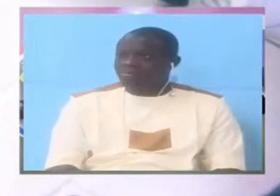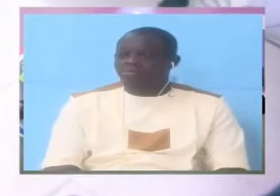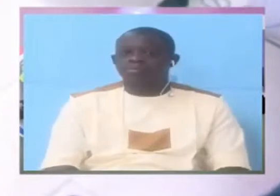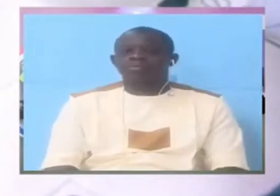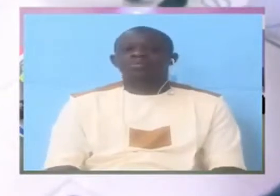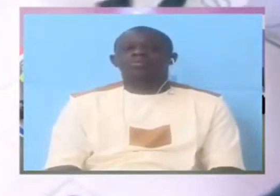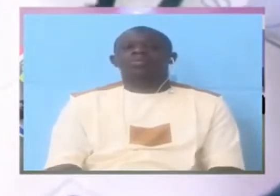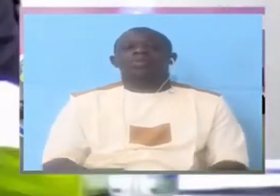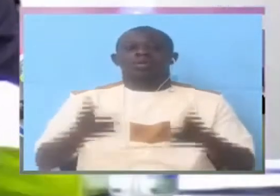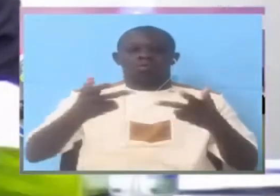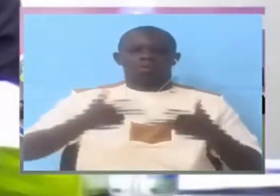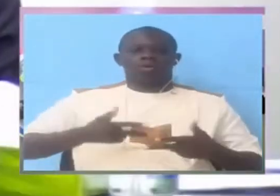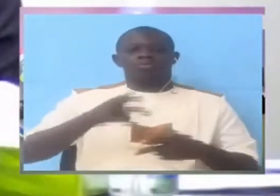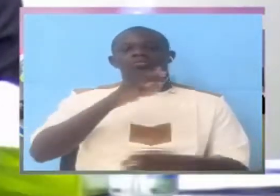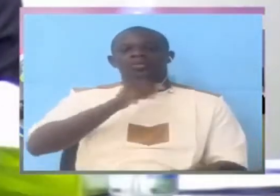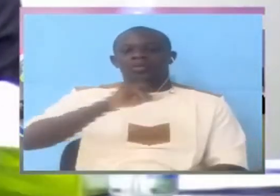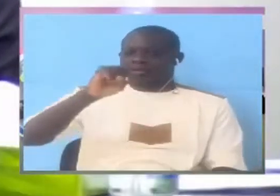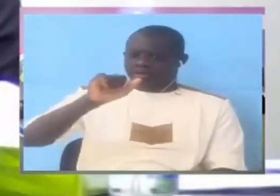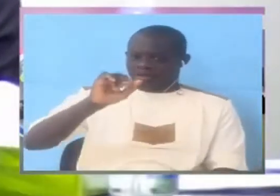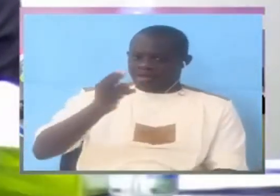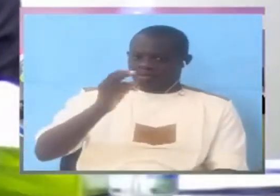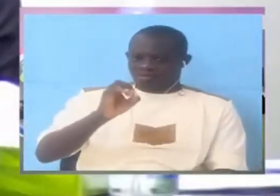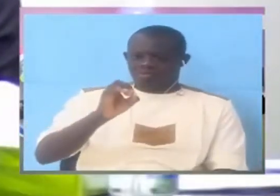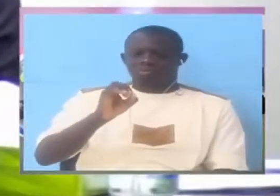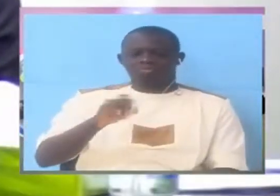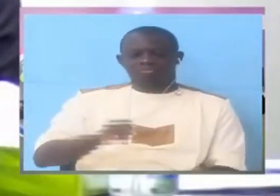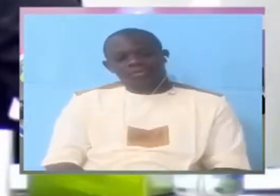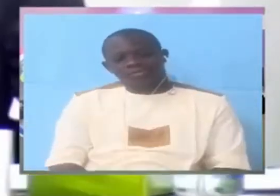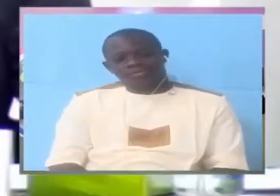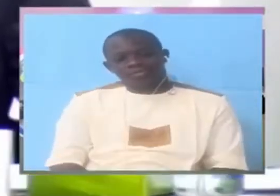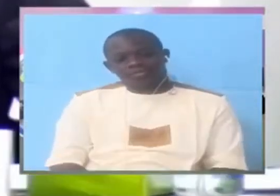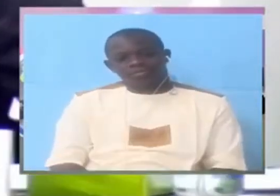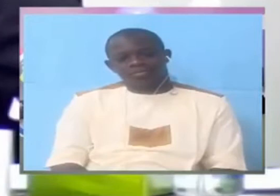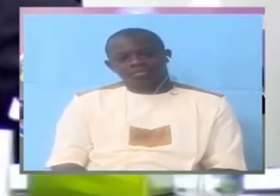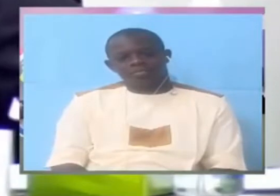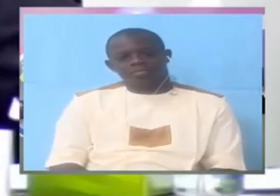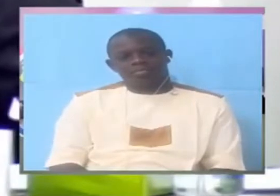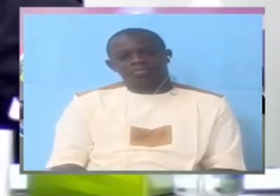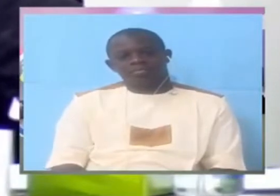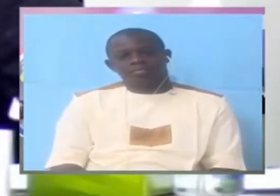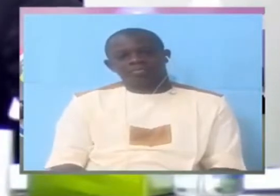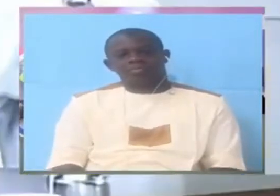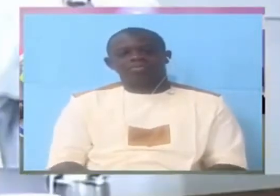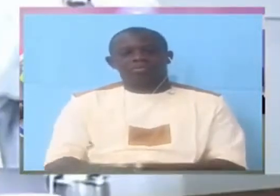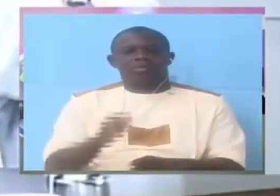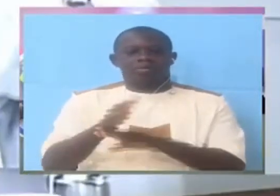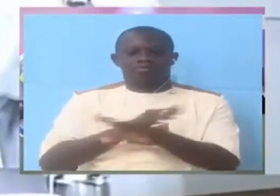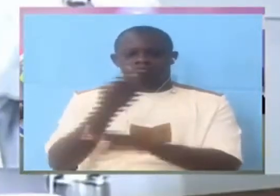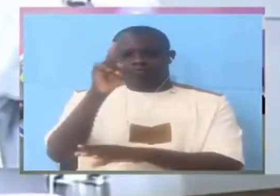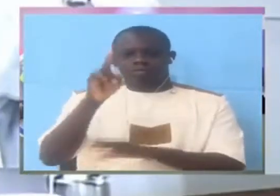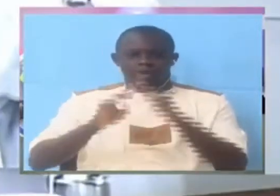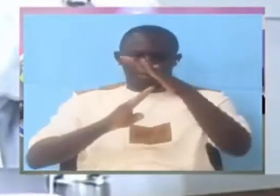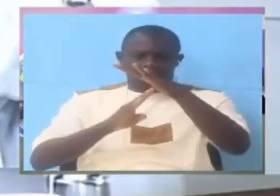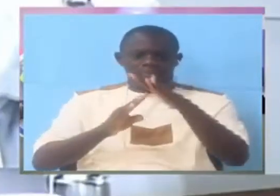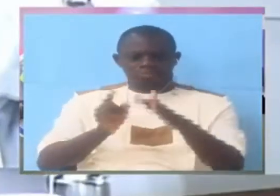Welcome back, Mr. Sahaw. Mr. Sahaw, bismillah. Thank you. Before the first break, we were talking